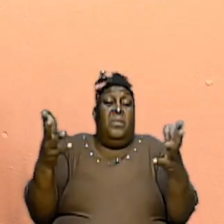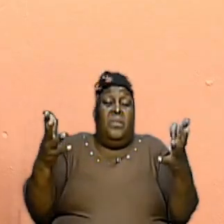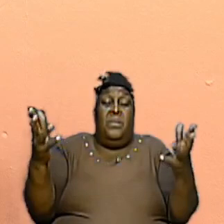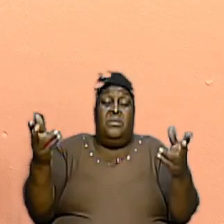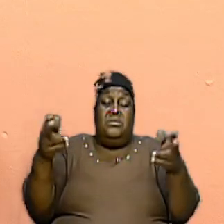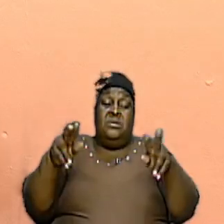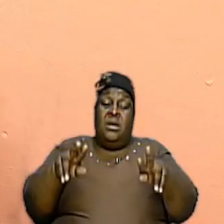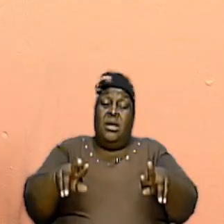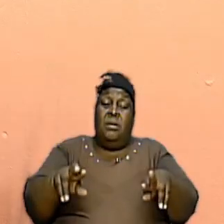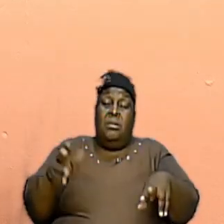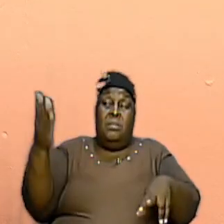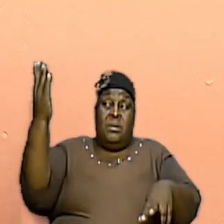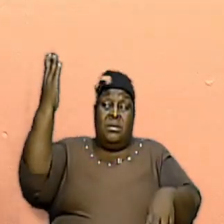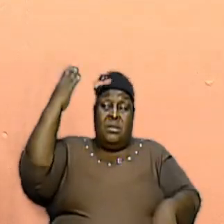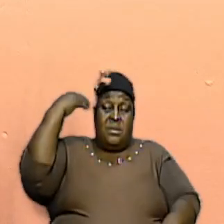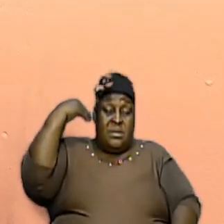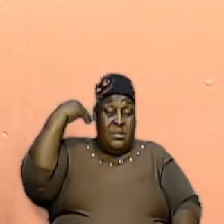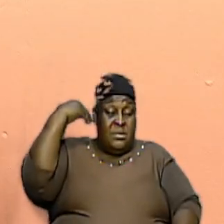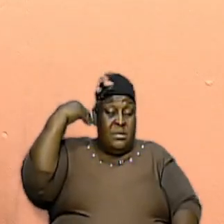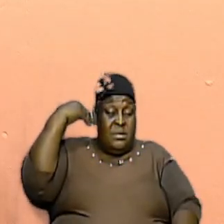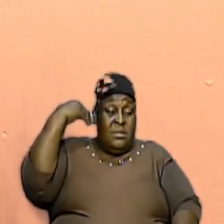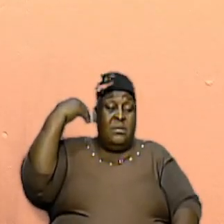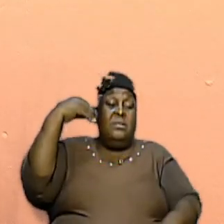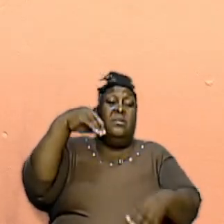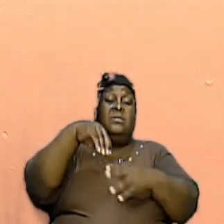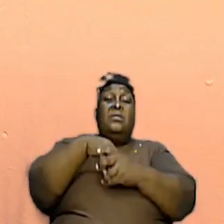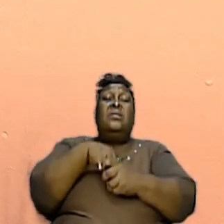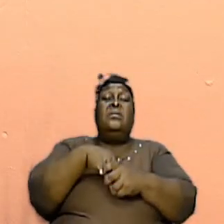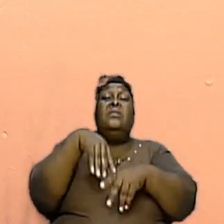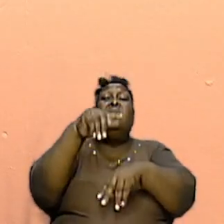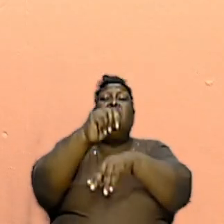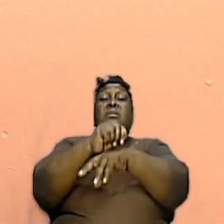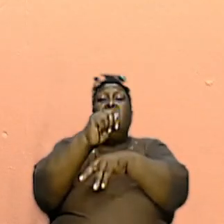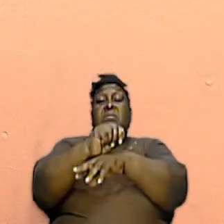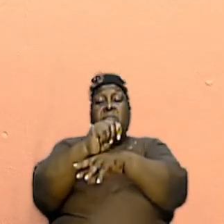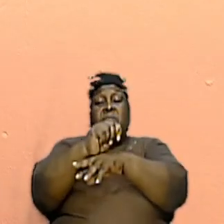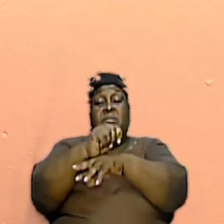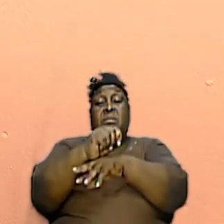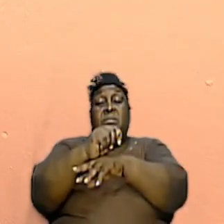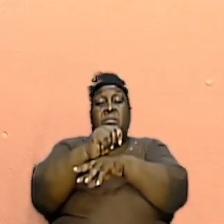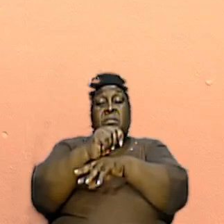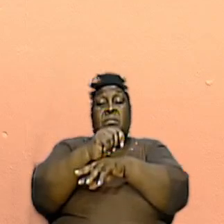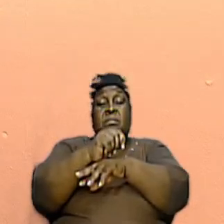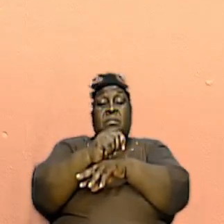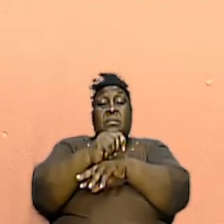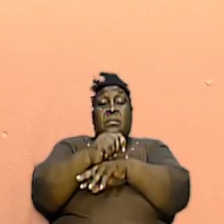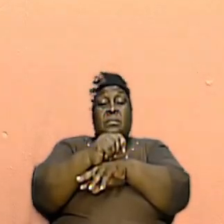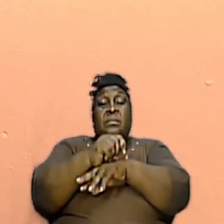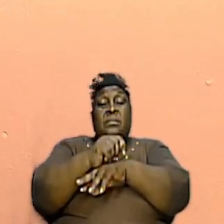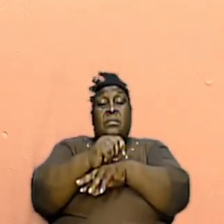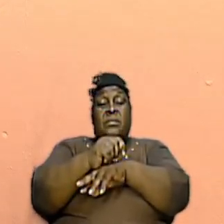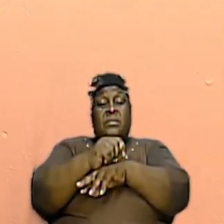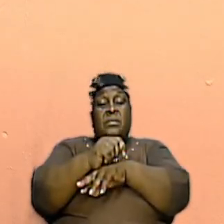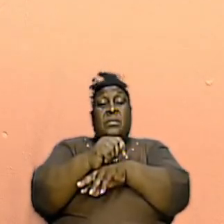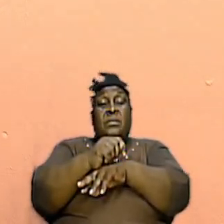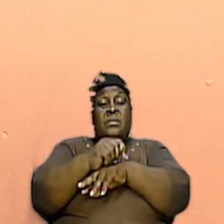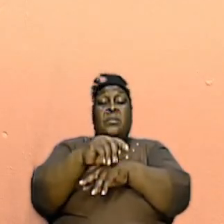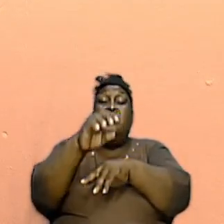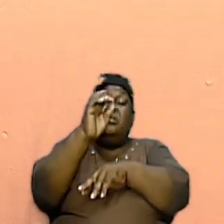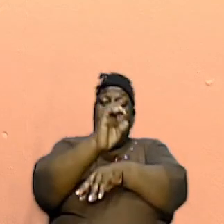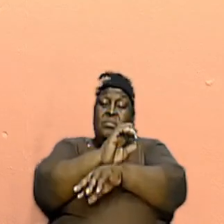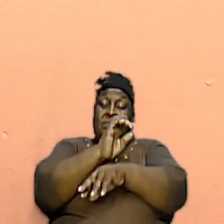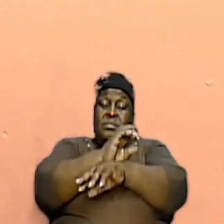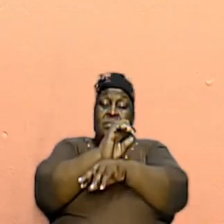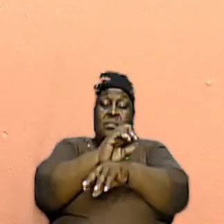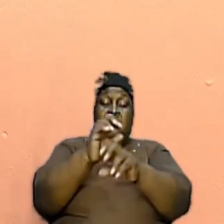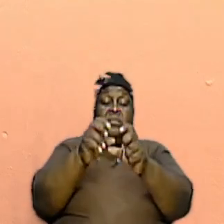happening back there in the tabernacle prefigured the church